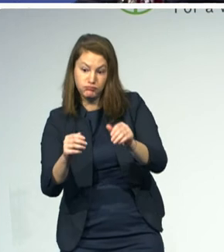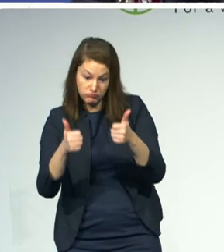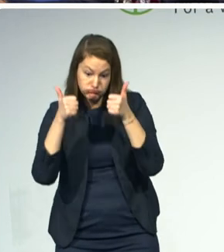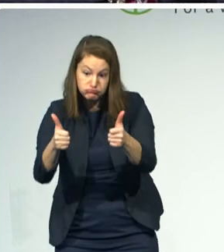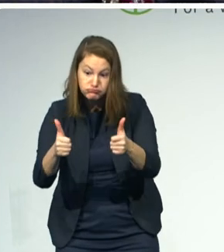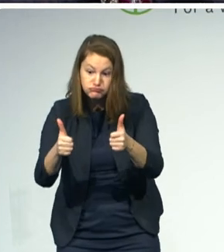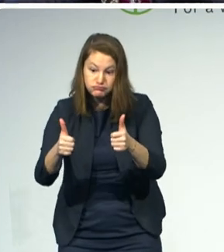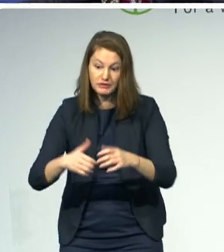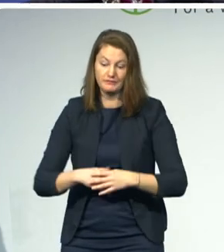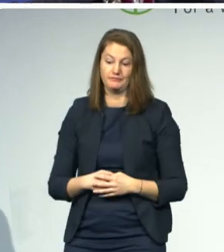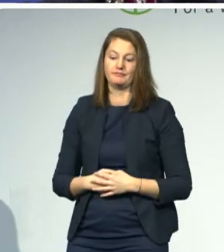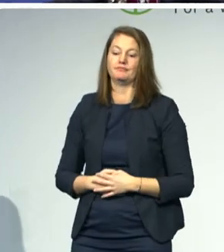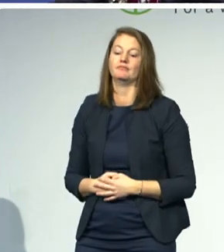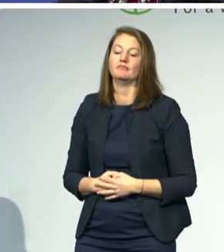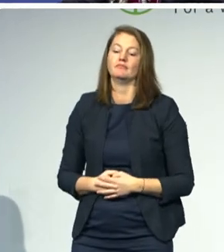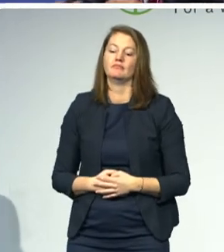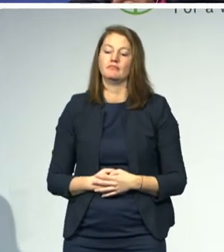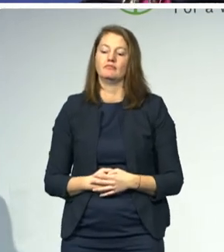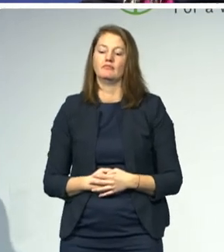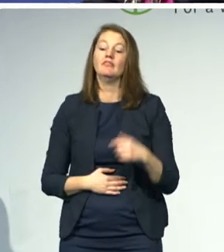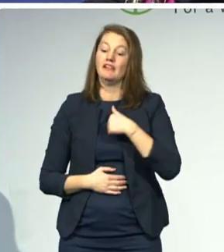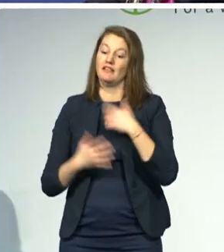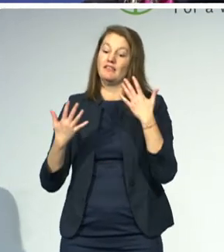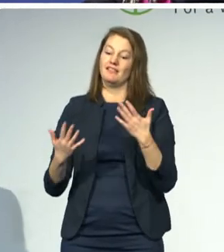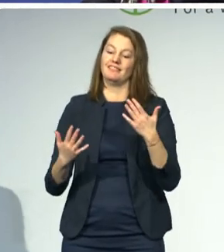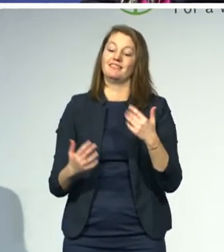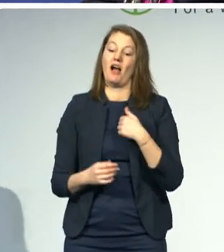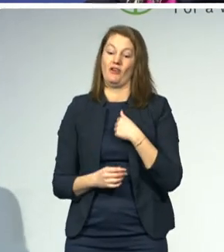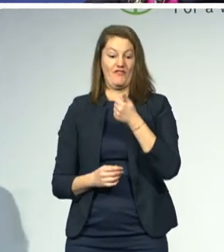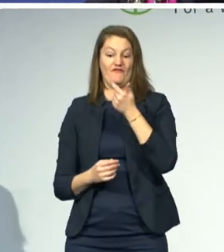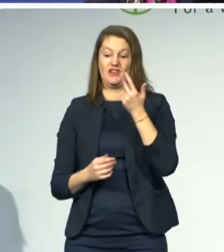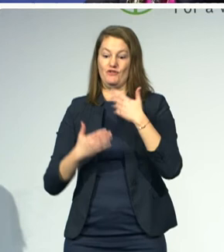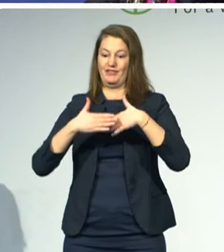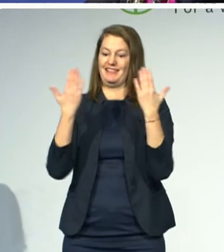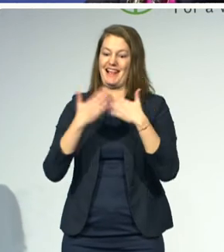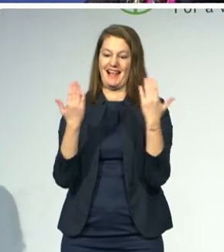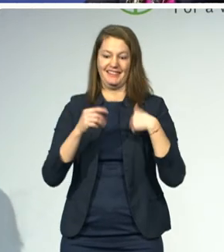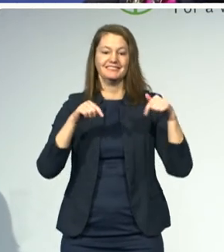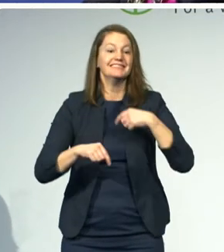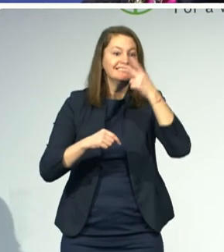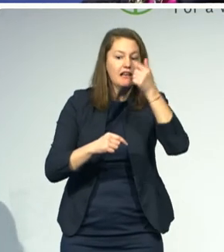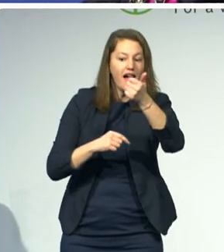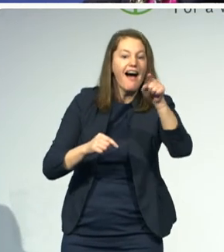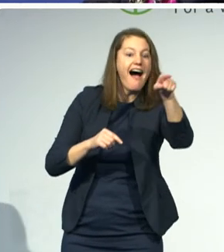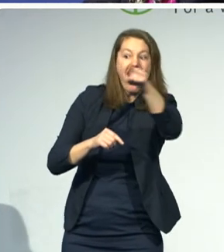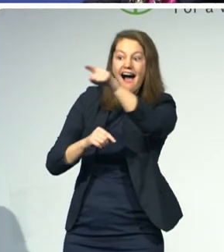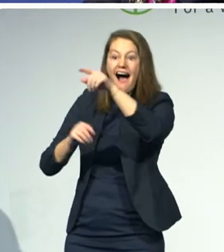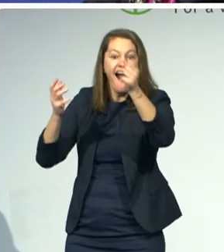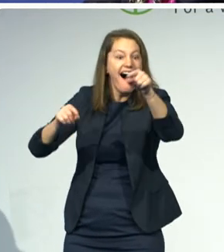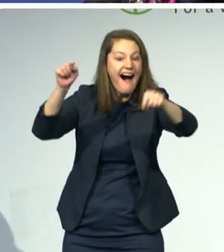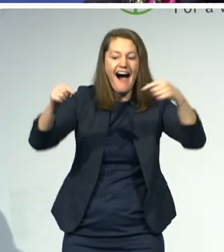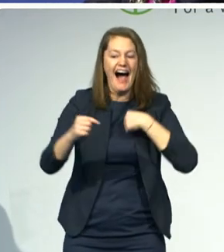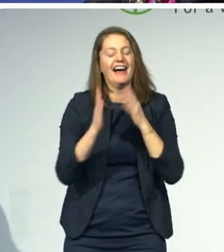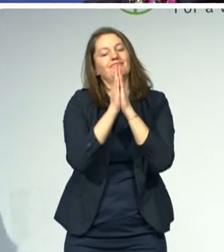days because I know many of you present are already doing that and I hope to learn from you. And finally, for inclusive